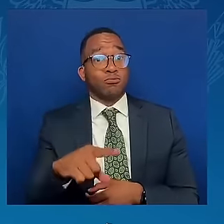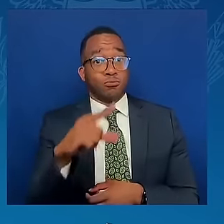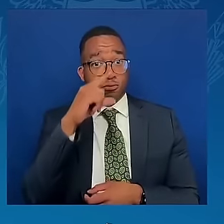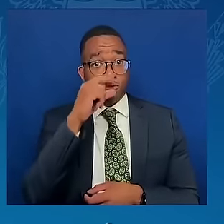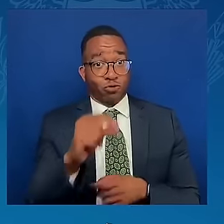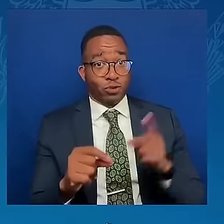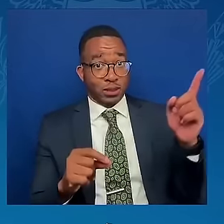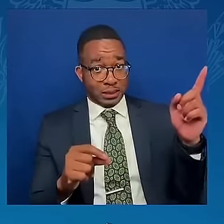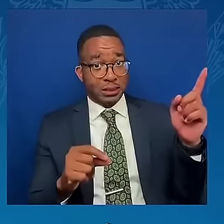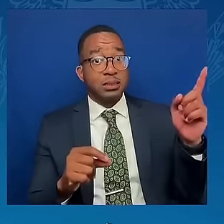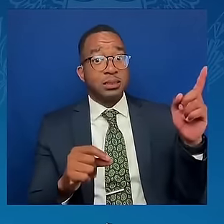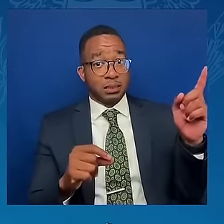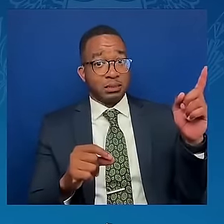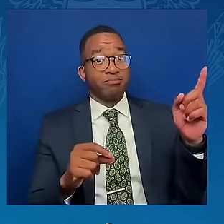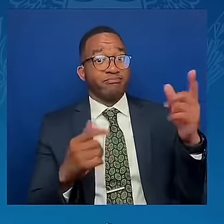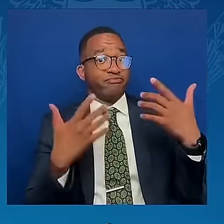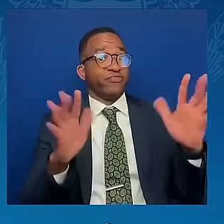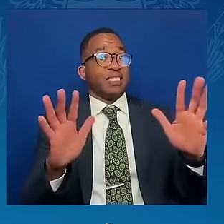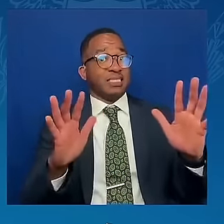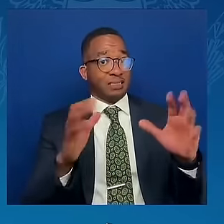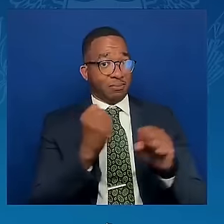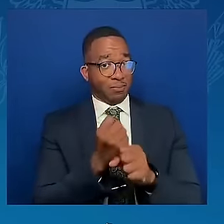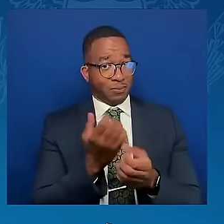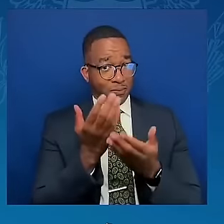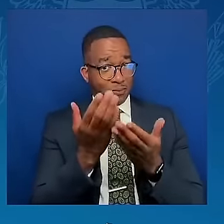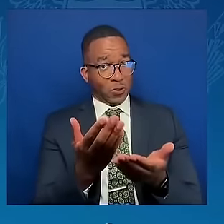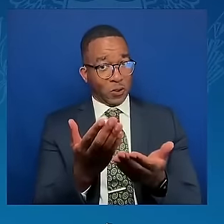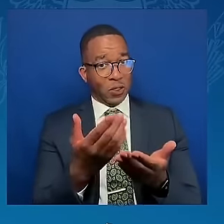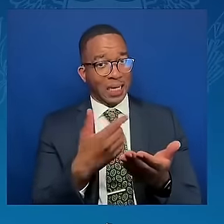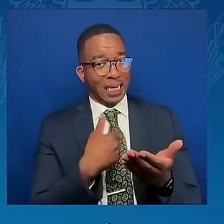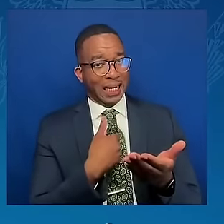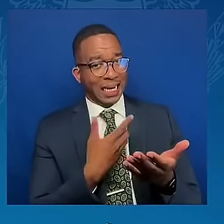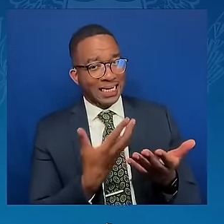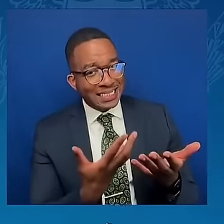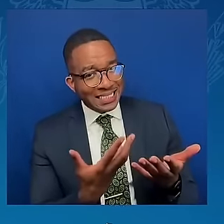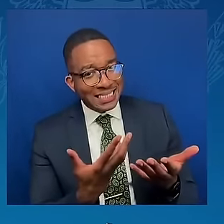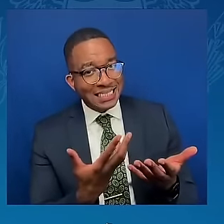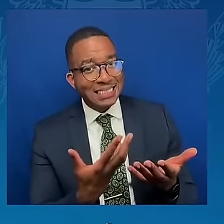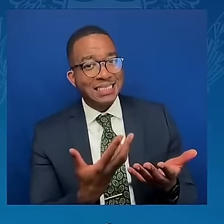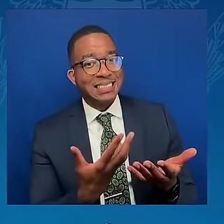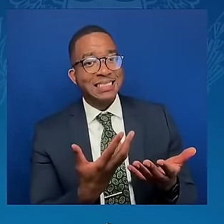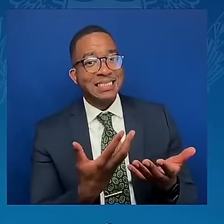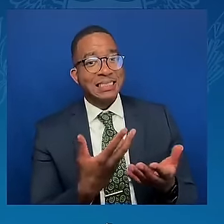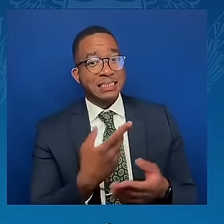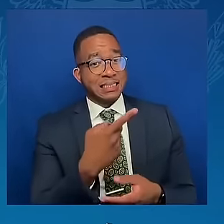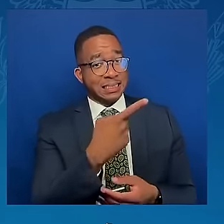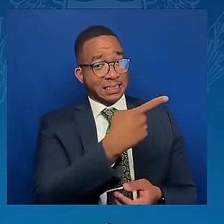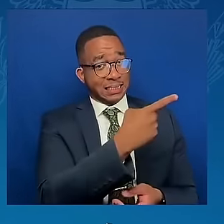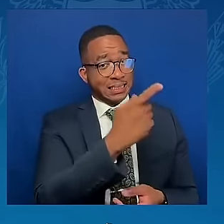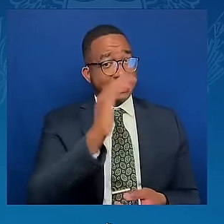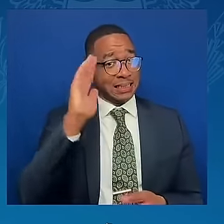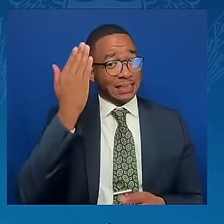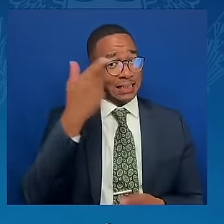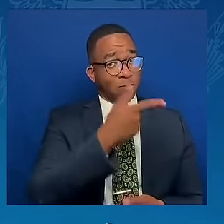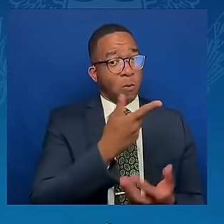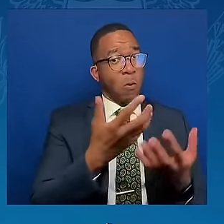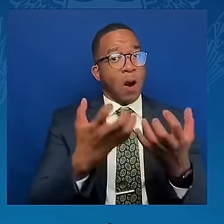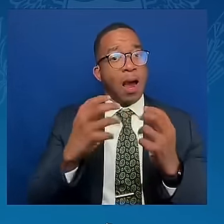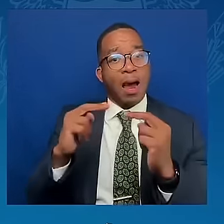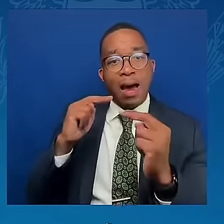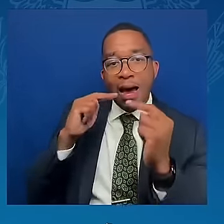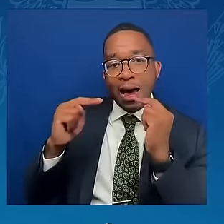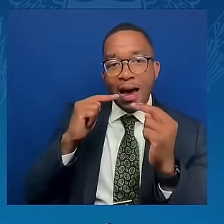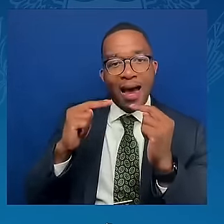truth. He is not calling for negotiations. He is calling for surrender. America stands with Ukraine,